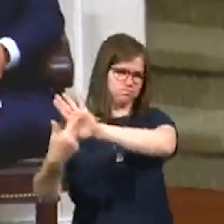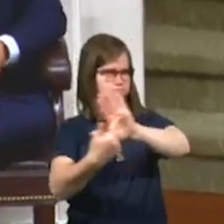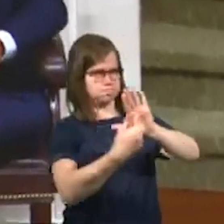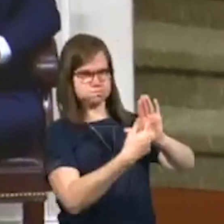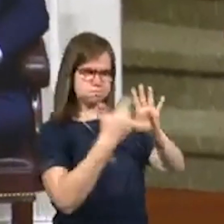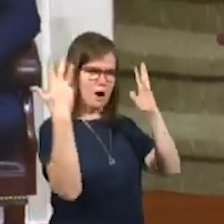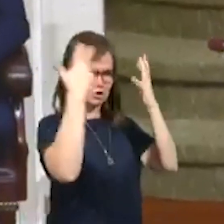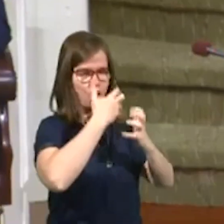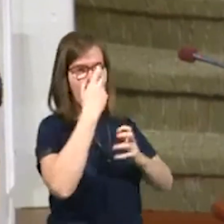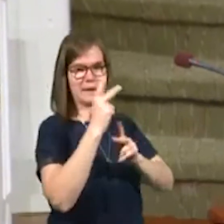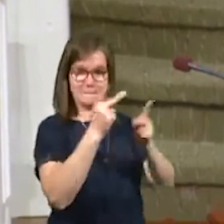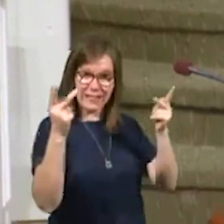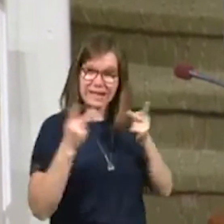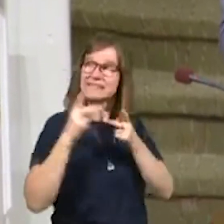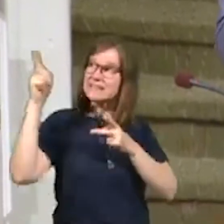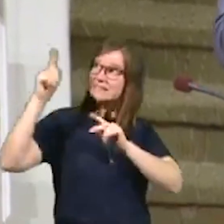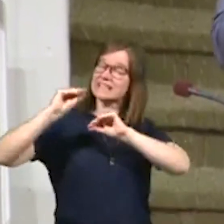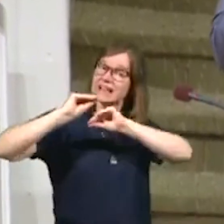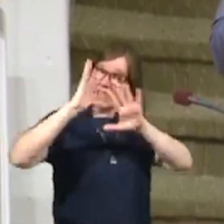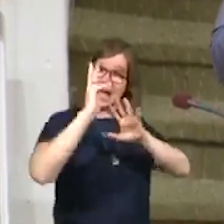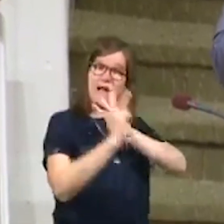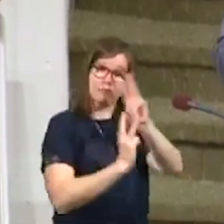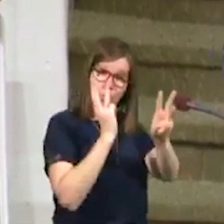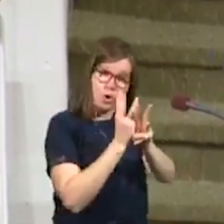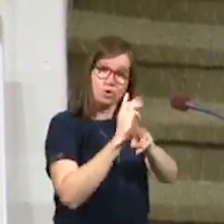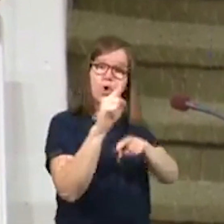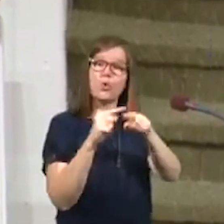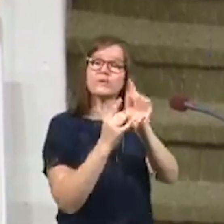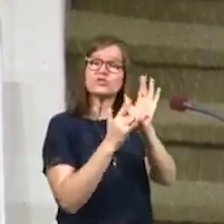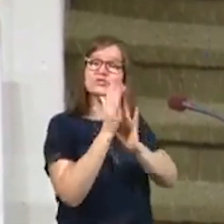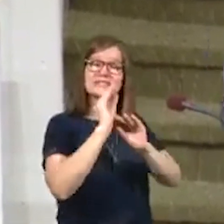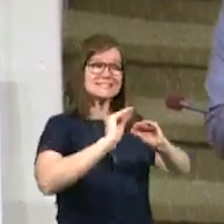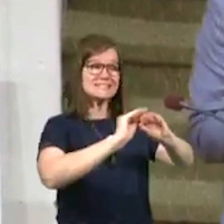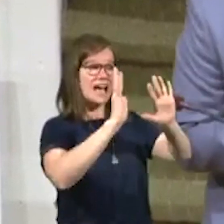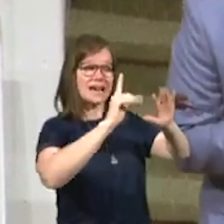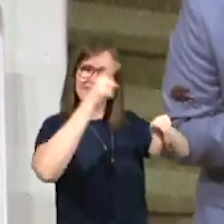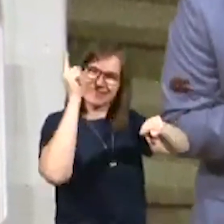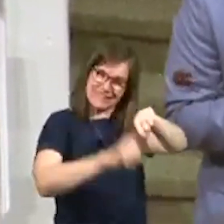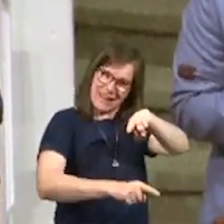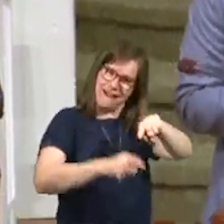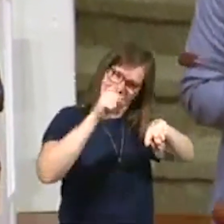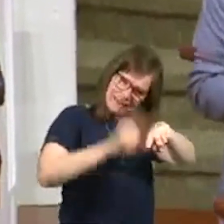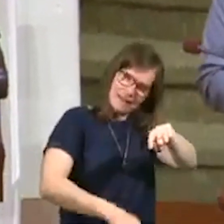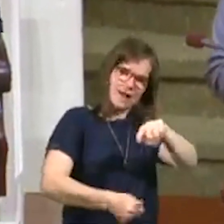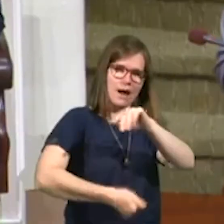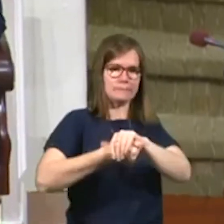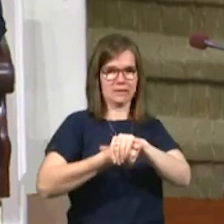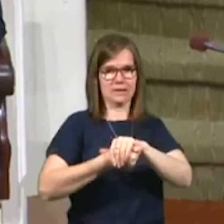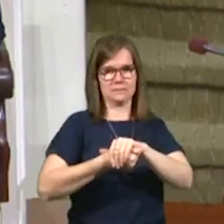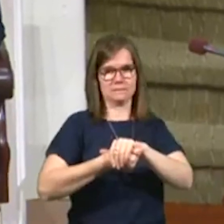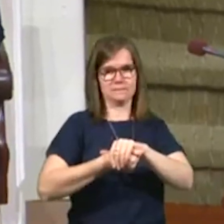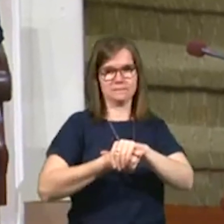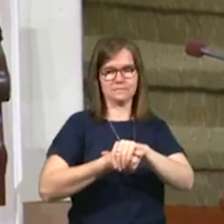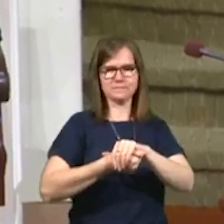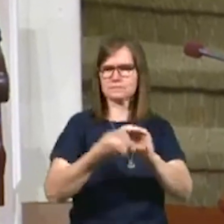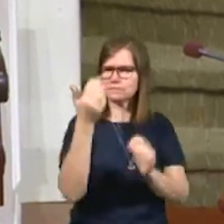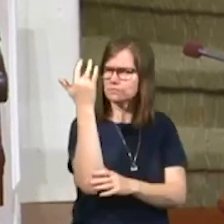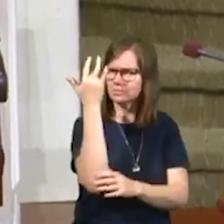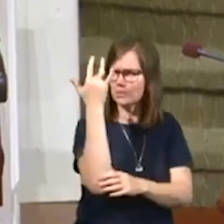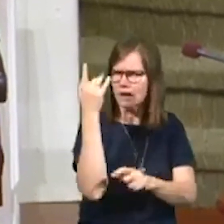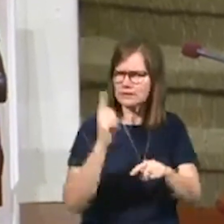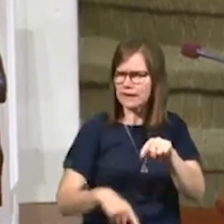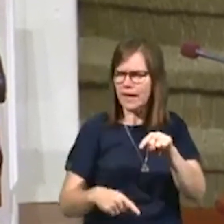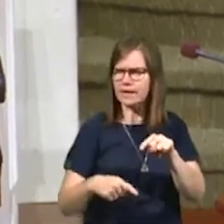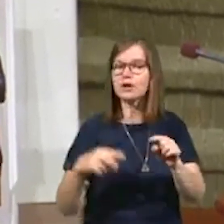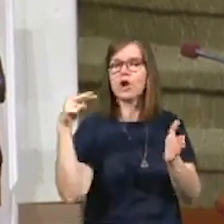says he's the light of the world. And when Jesus is shining, he cannot, he cannot be hid. Now let me show you why he can't be hid. Look at